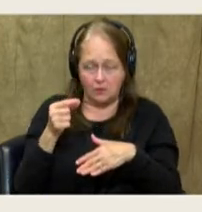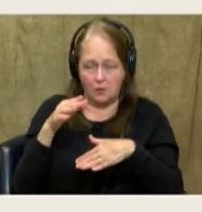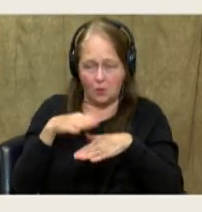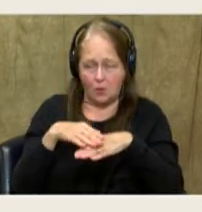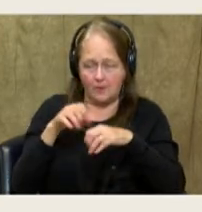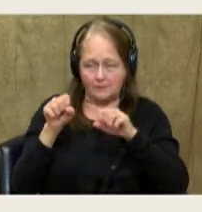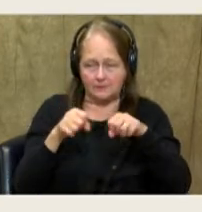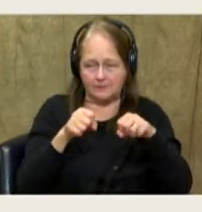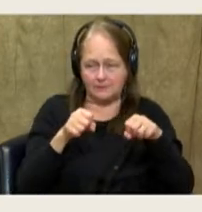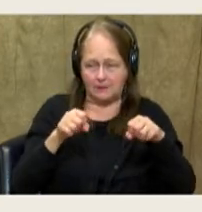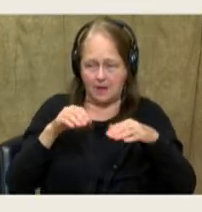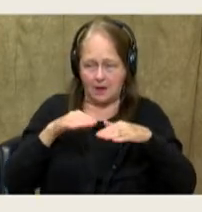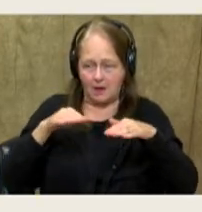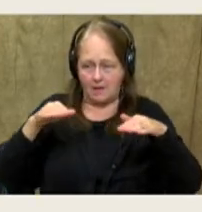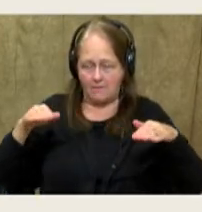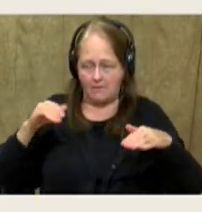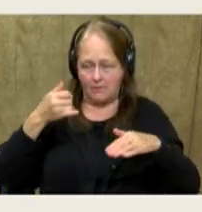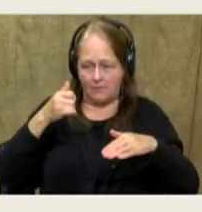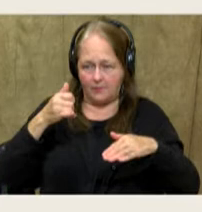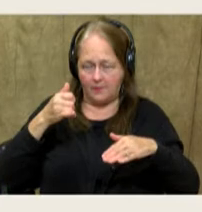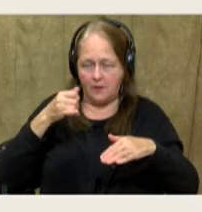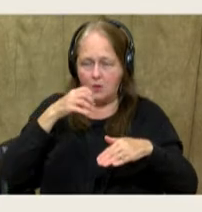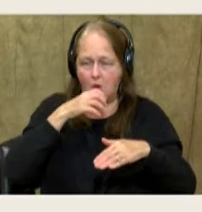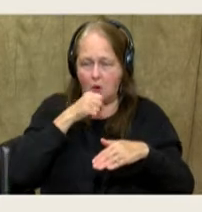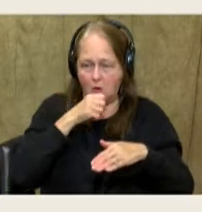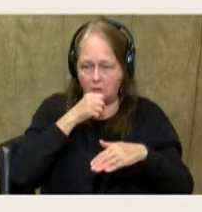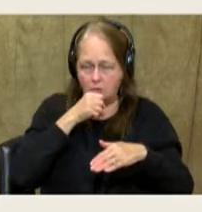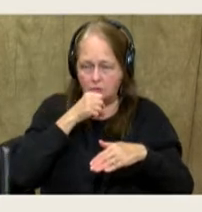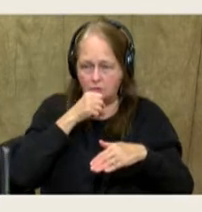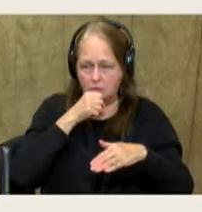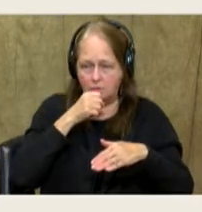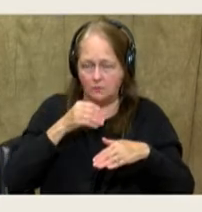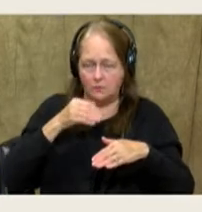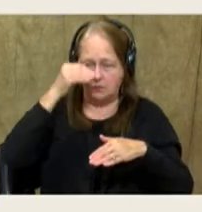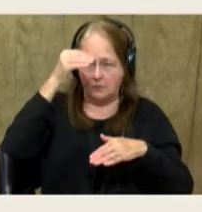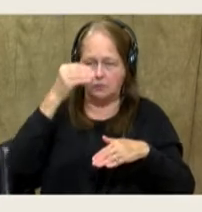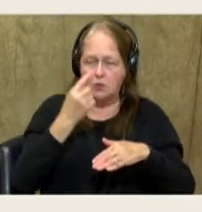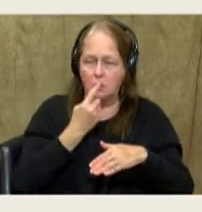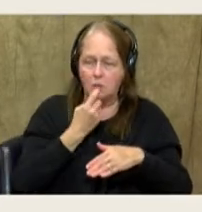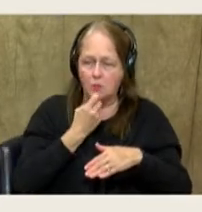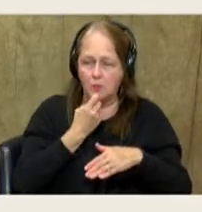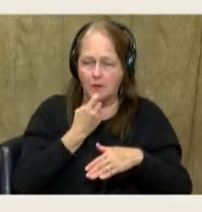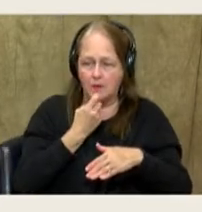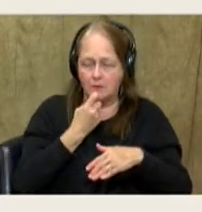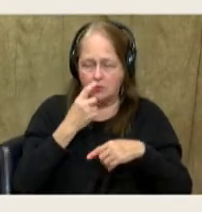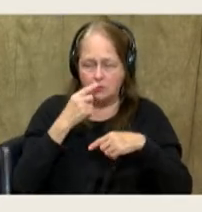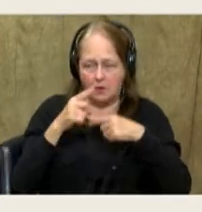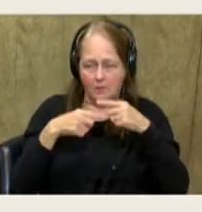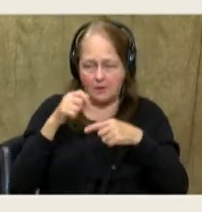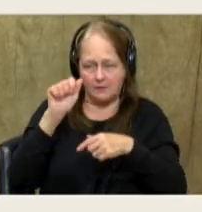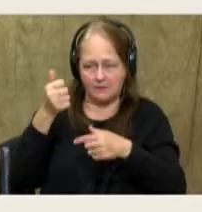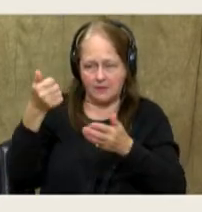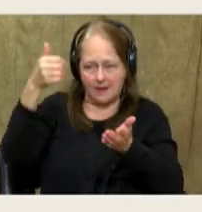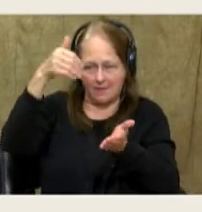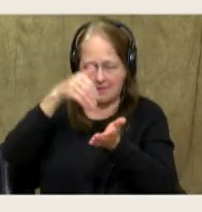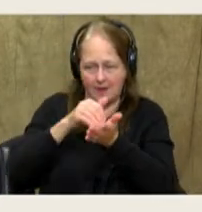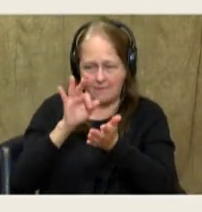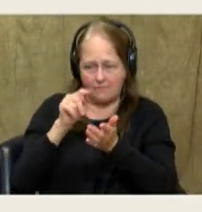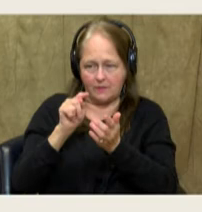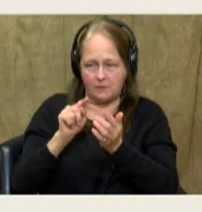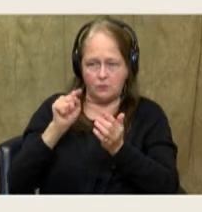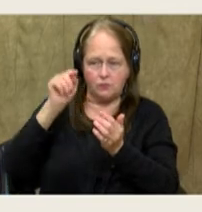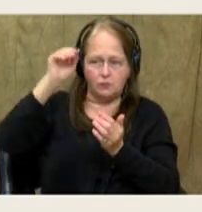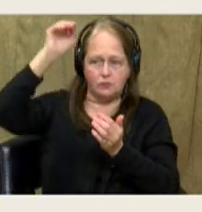level. We get into the yellows and oranges. But then as you get into the red color, that's when you're talking about 10,000 feet or above.